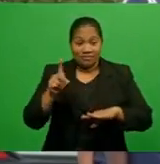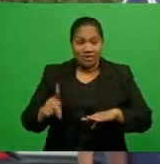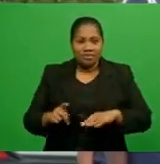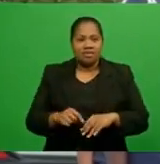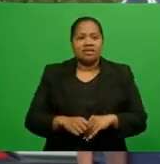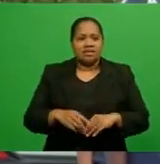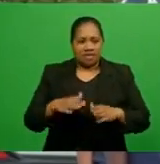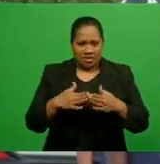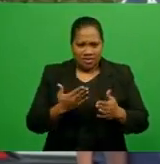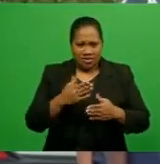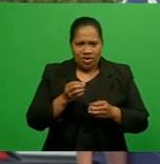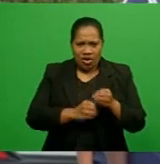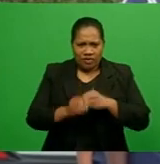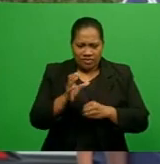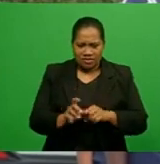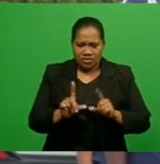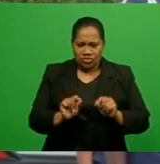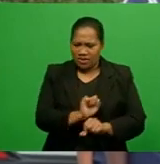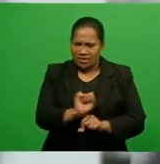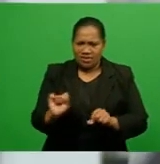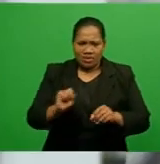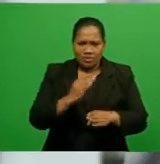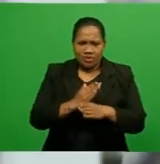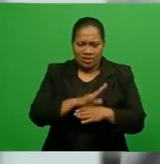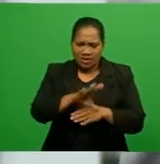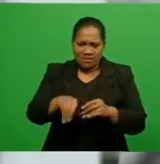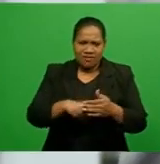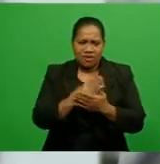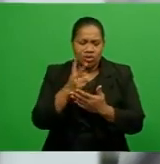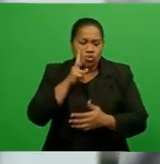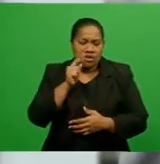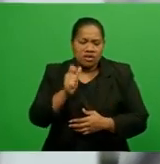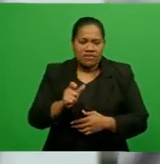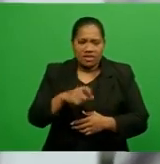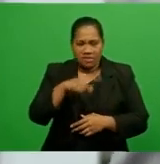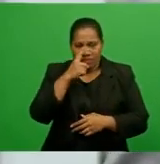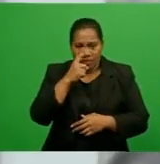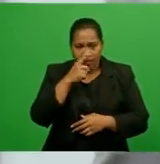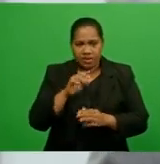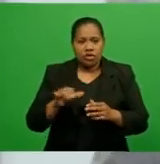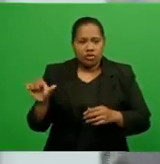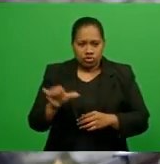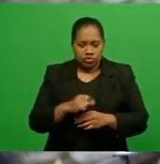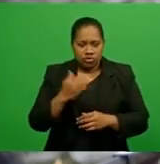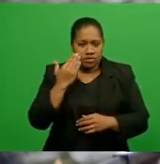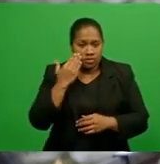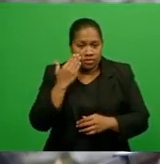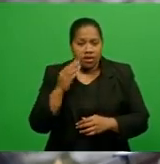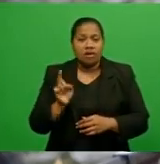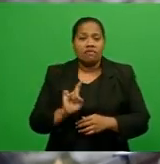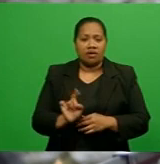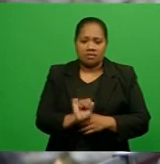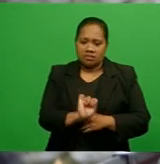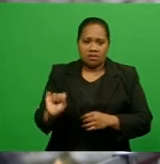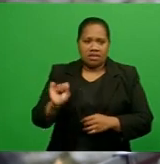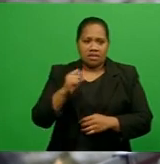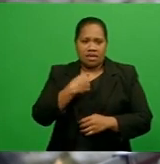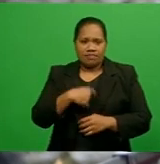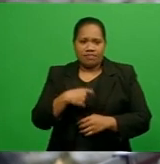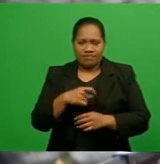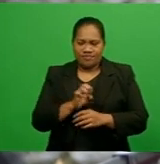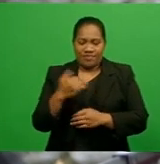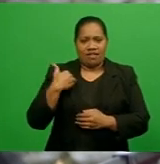daily duties in looking after the public, they should also be aware of their personal health. Non-communicable diseases